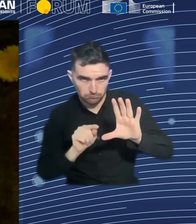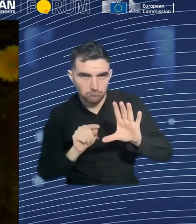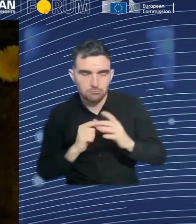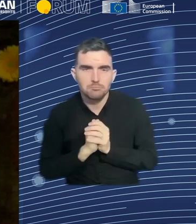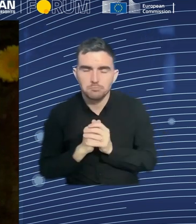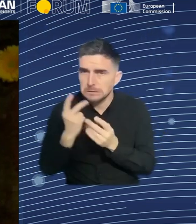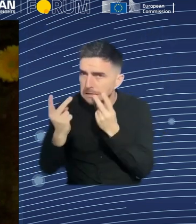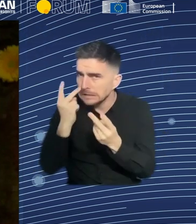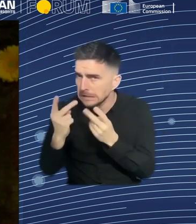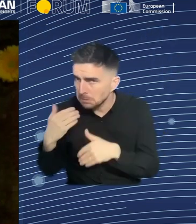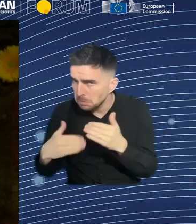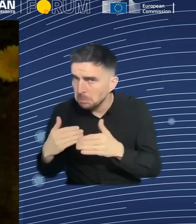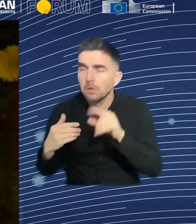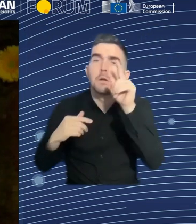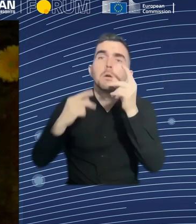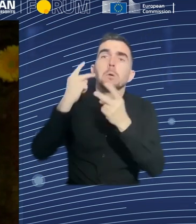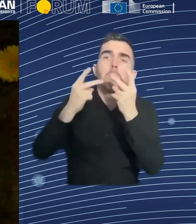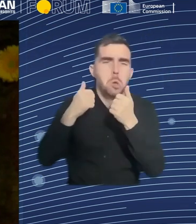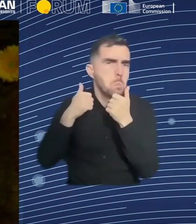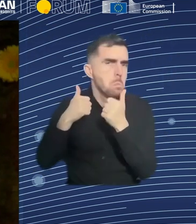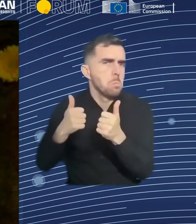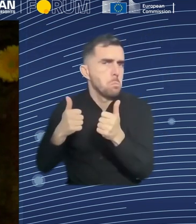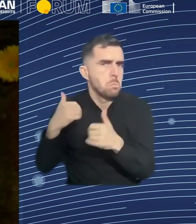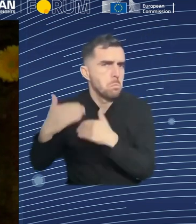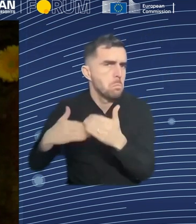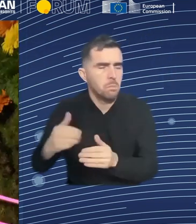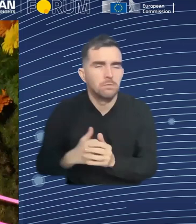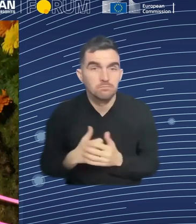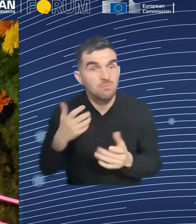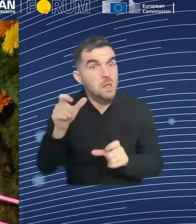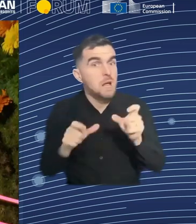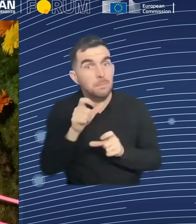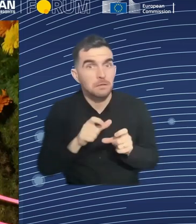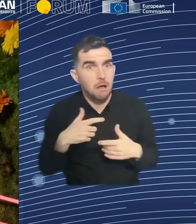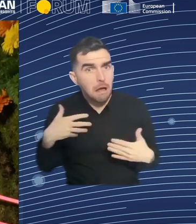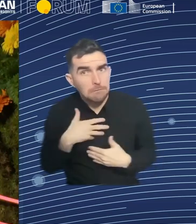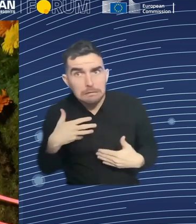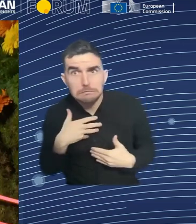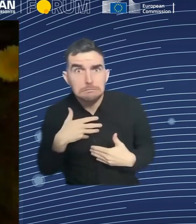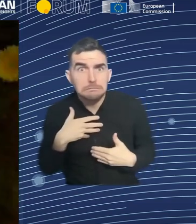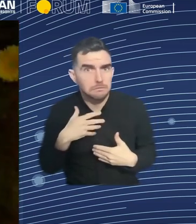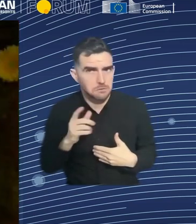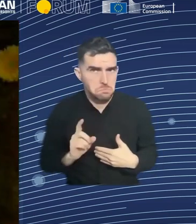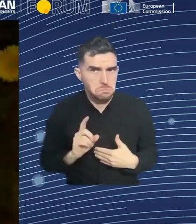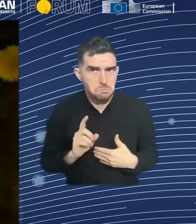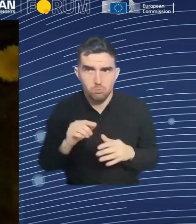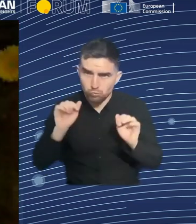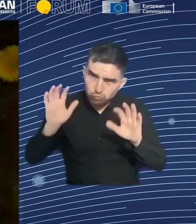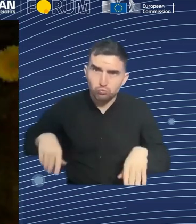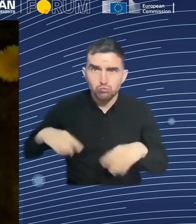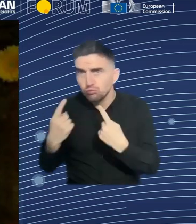to talk about that they are afraid. That is really